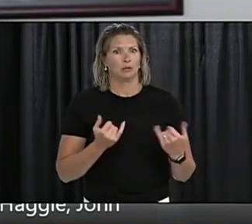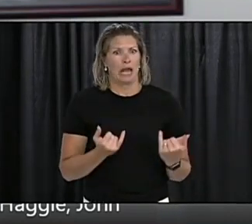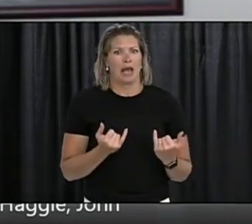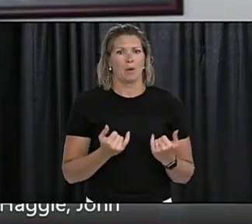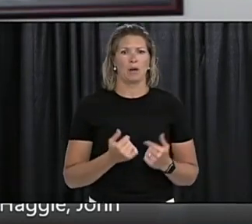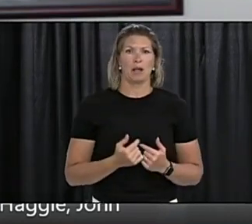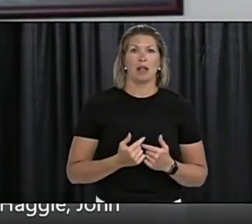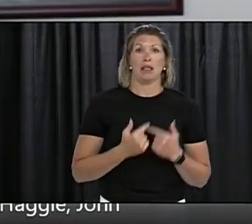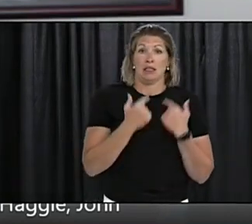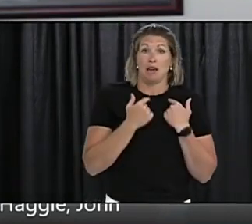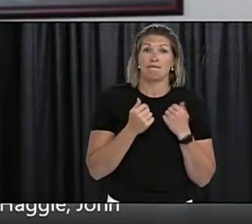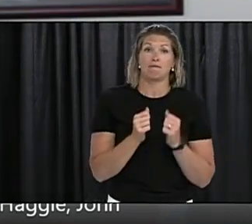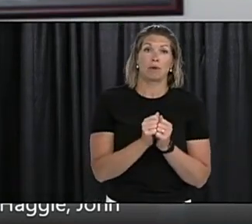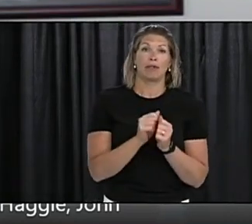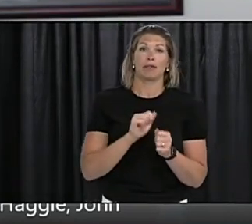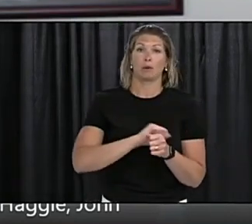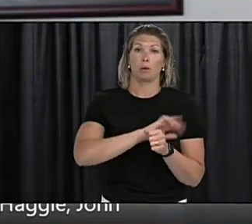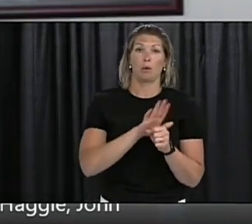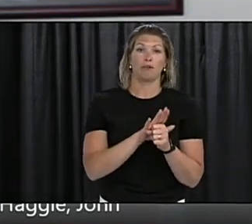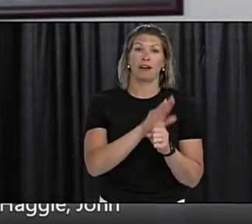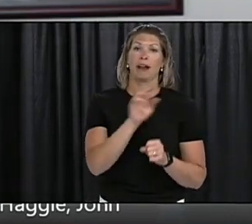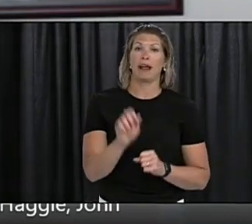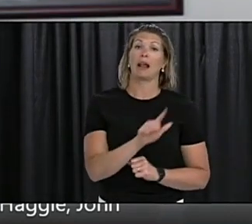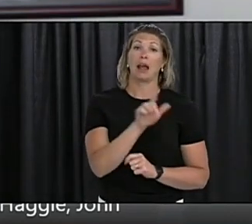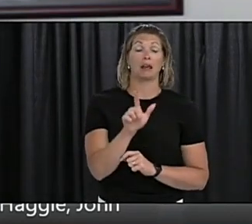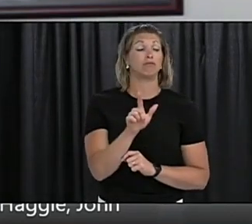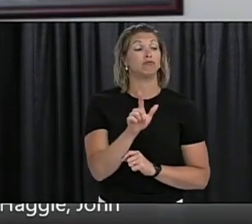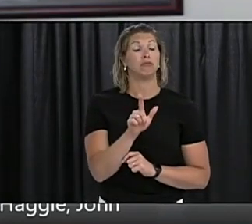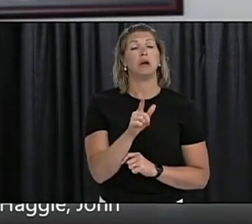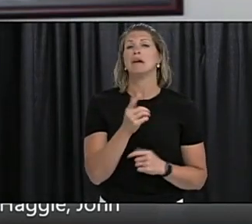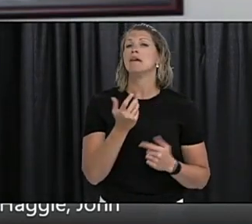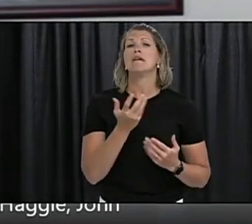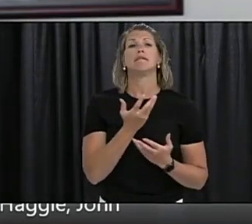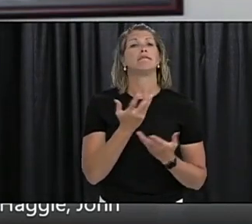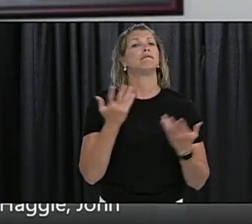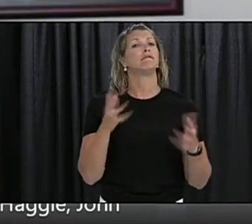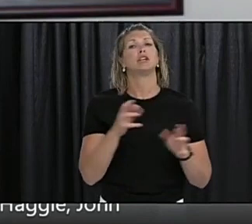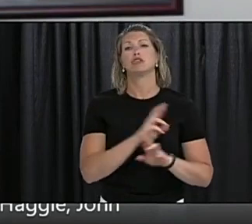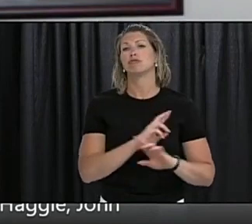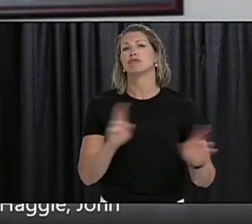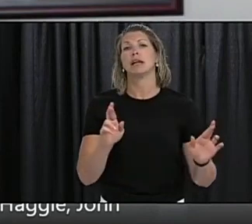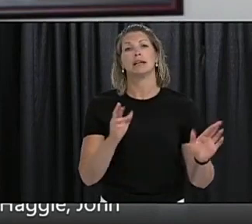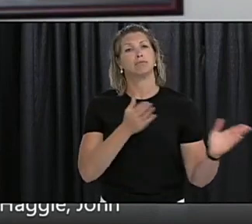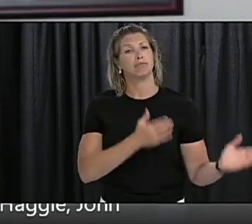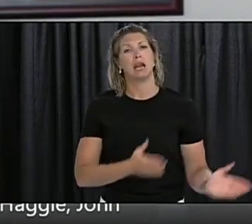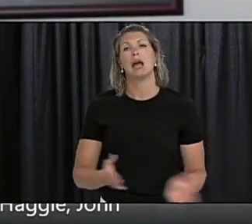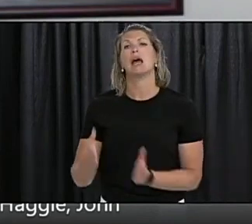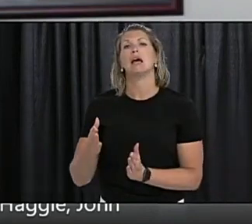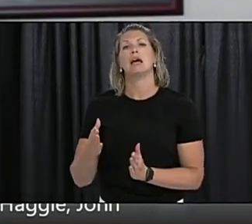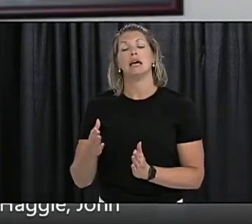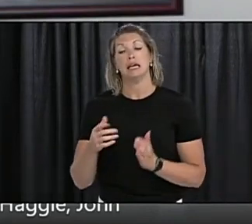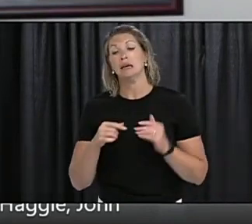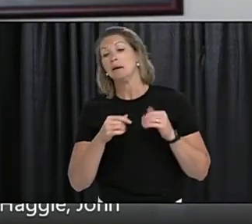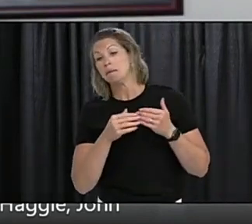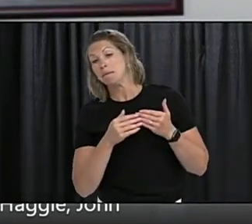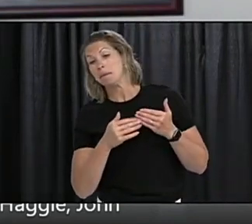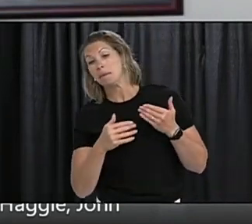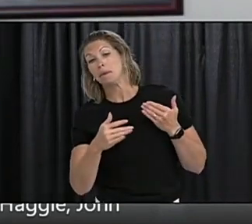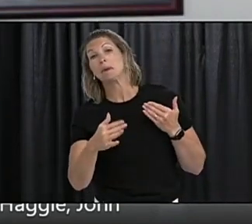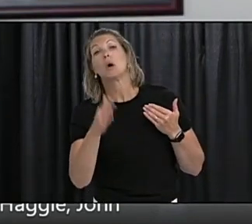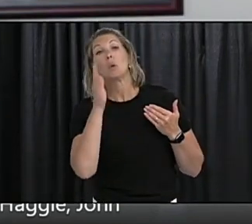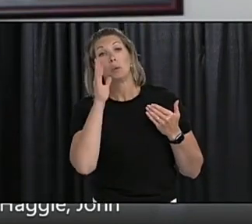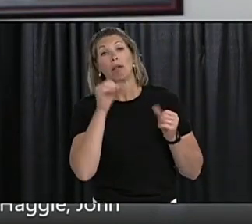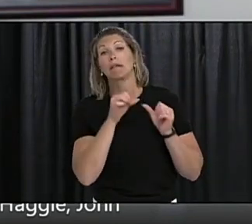with COVID and out. And this will be the case until such time as there is a successful